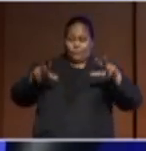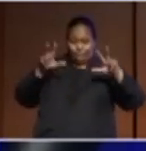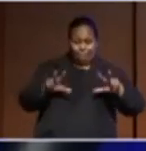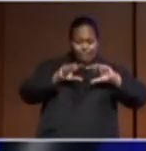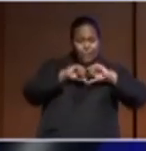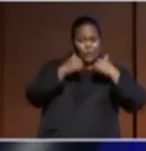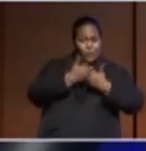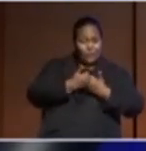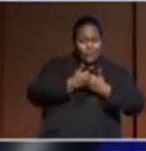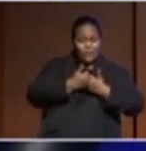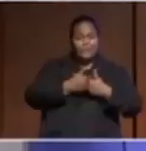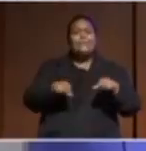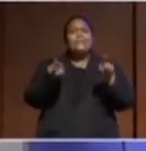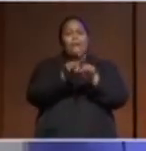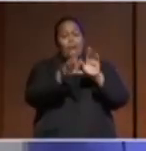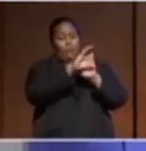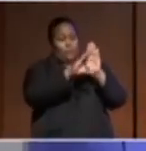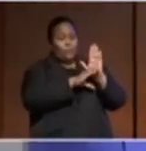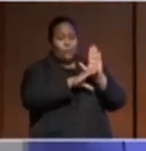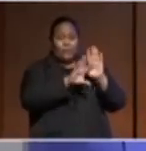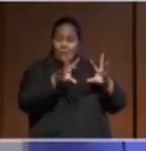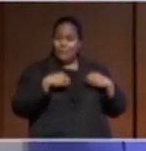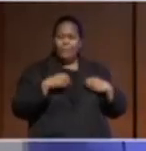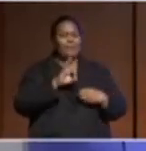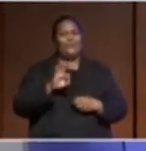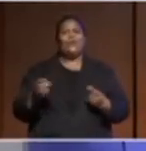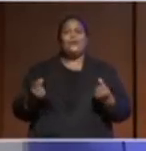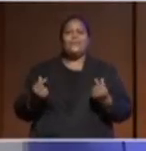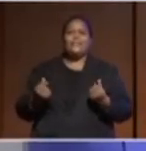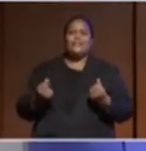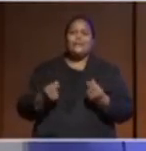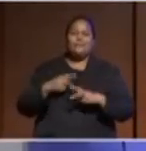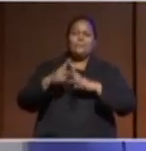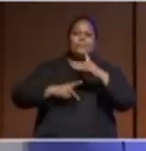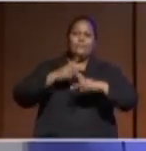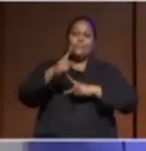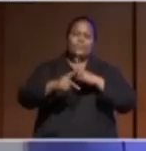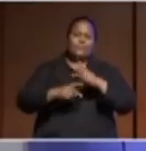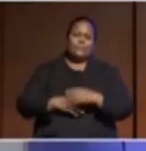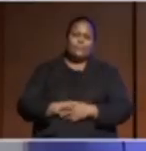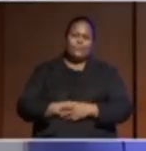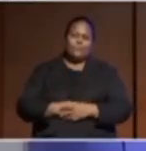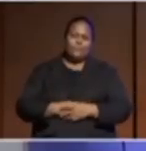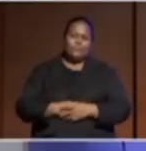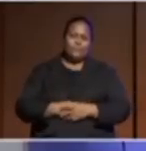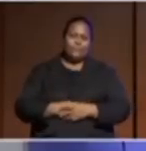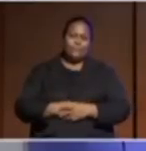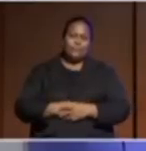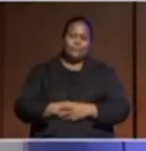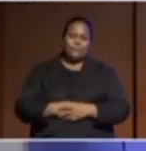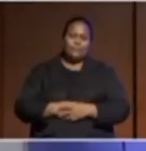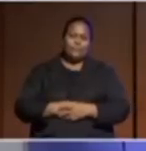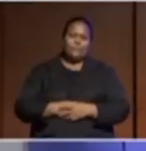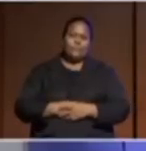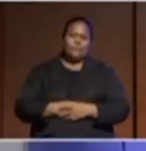like a constitution, is not an easy, easy process. And, I felt